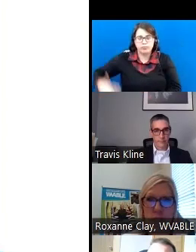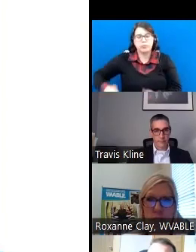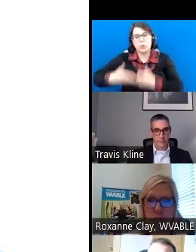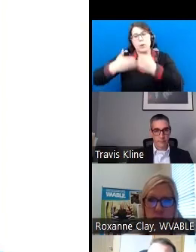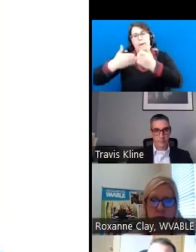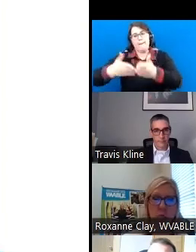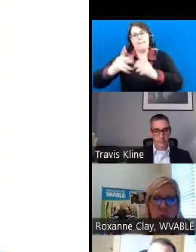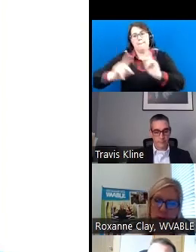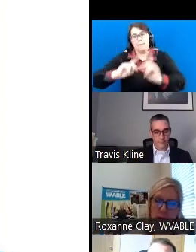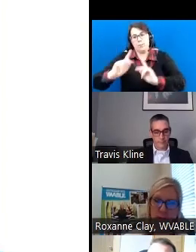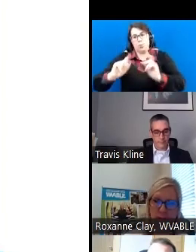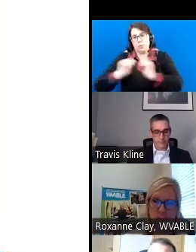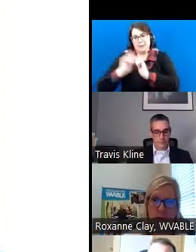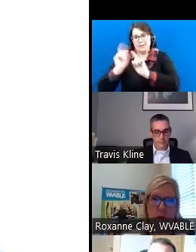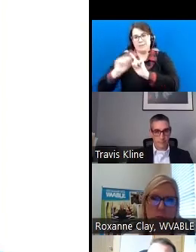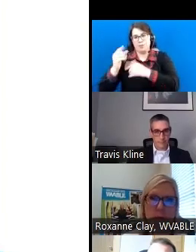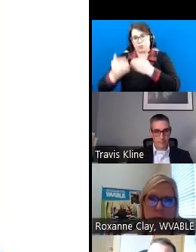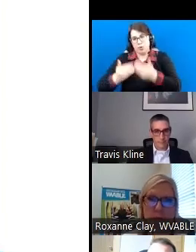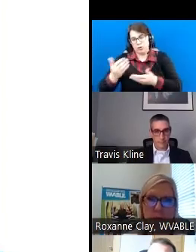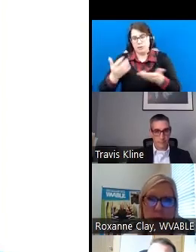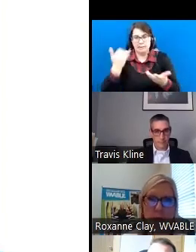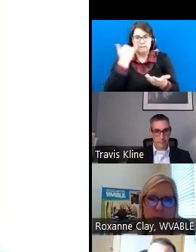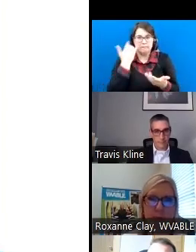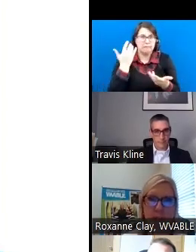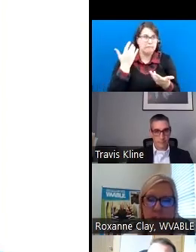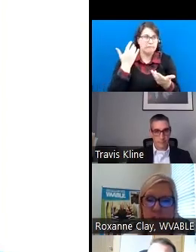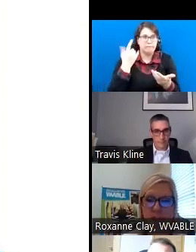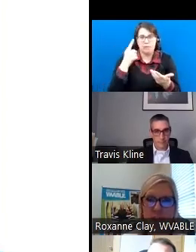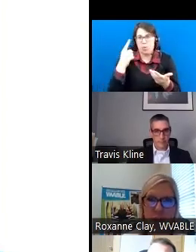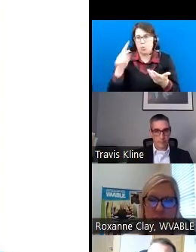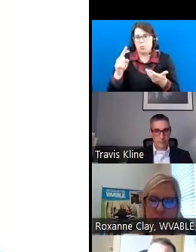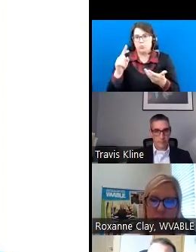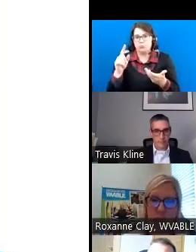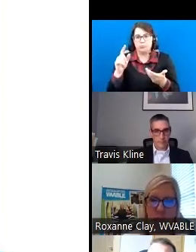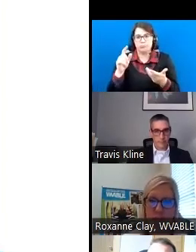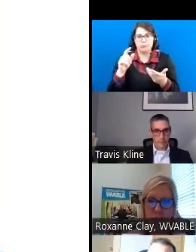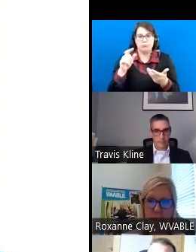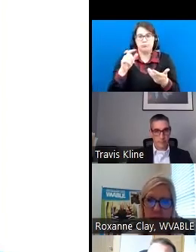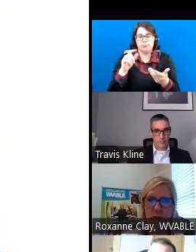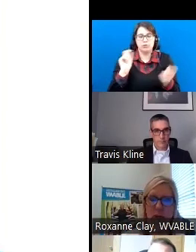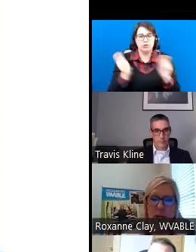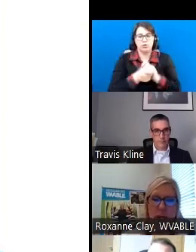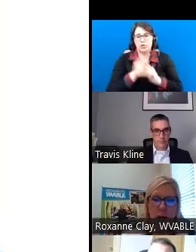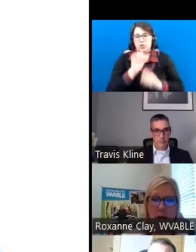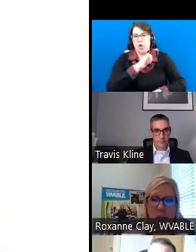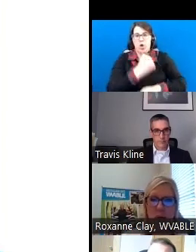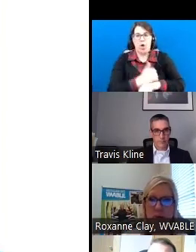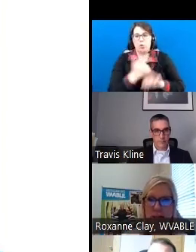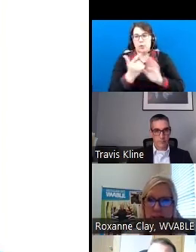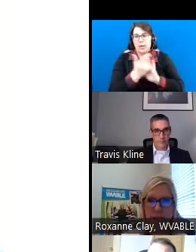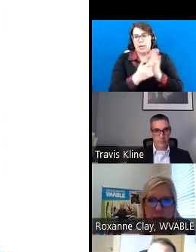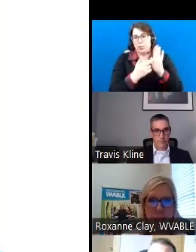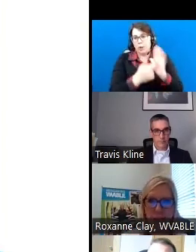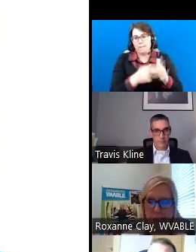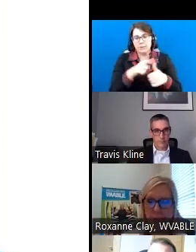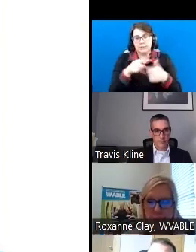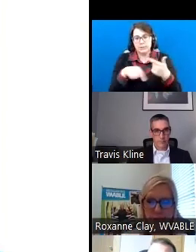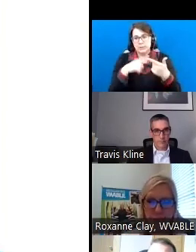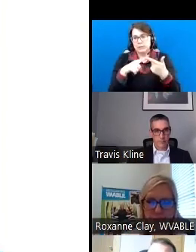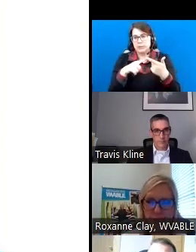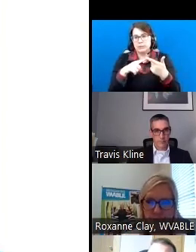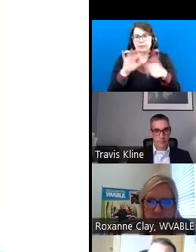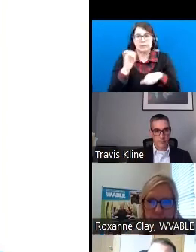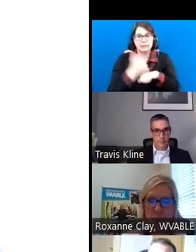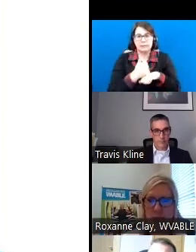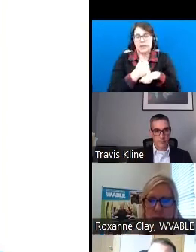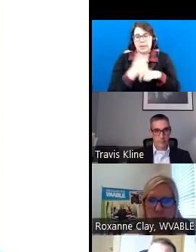individuals in different processes, whether it be changing an authorized legal representative, whether it be setting up payroll direct